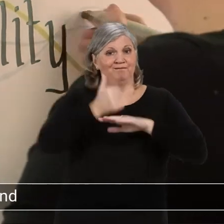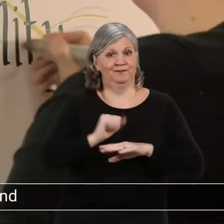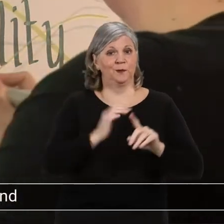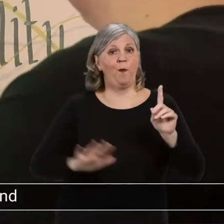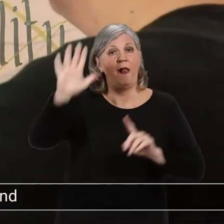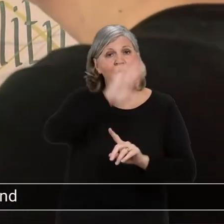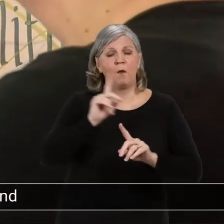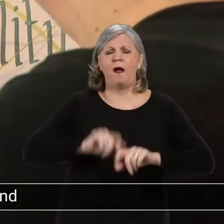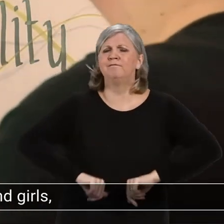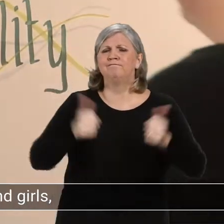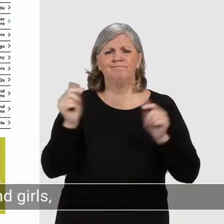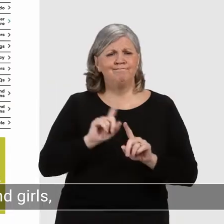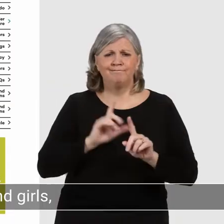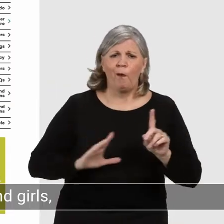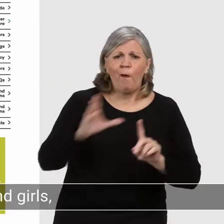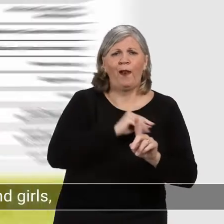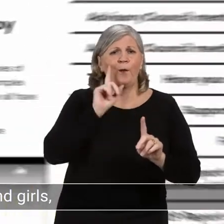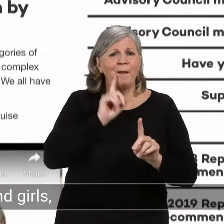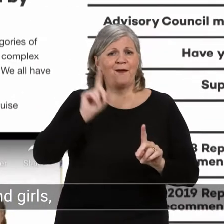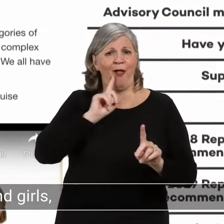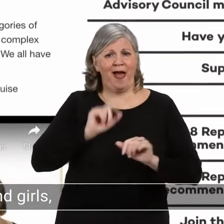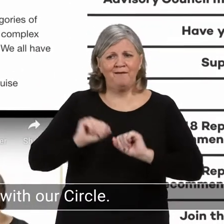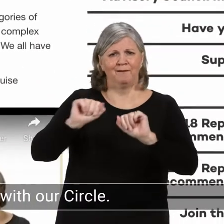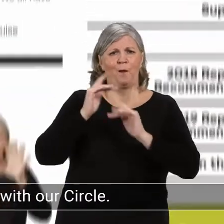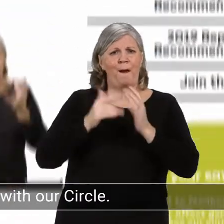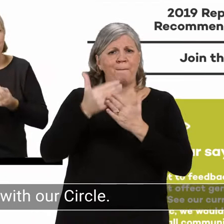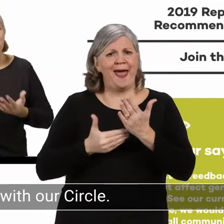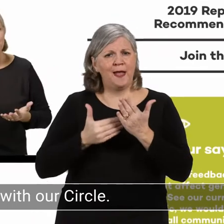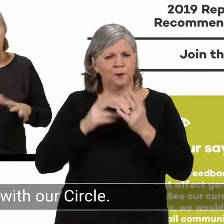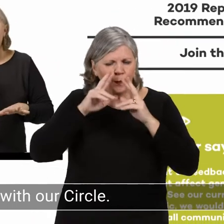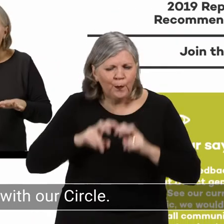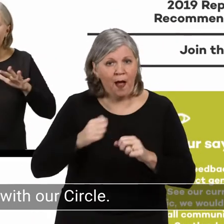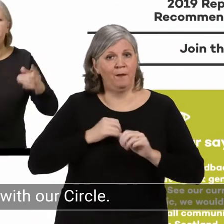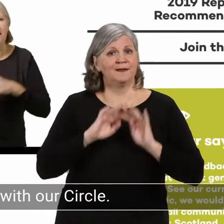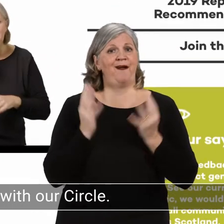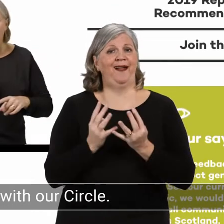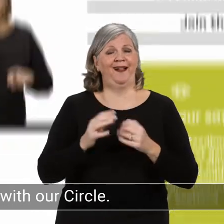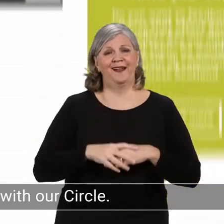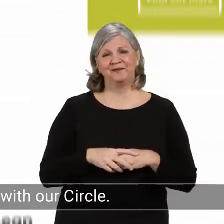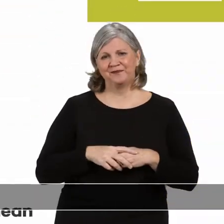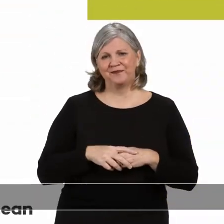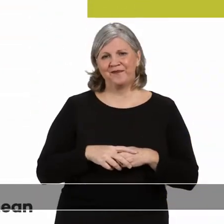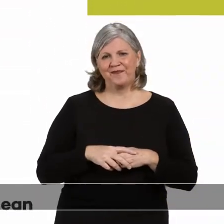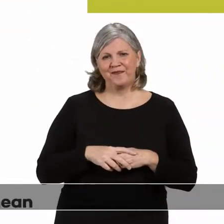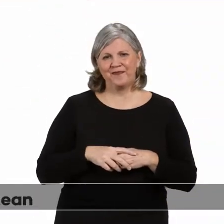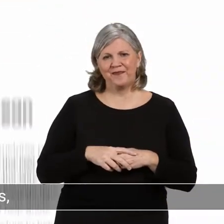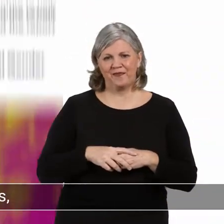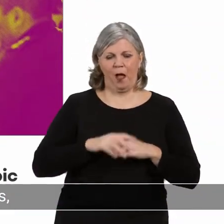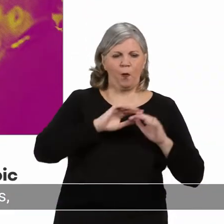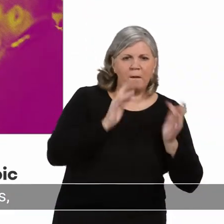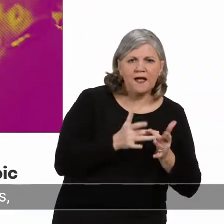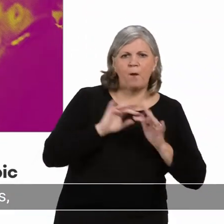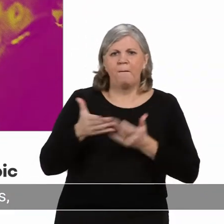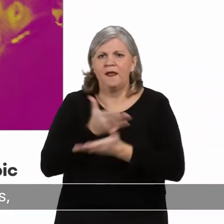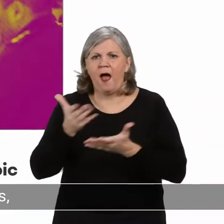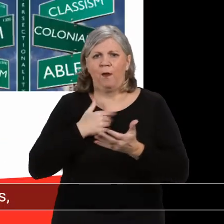architecture in Scotland, one which works for all women and girls, with a dedicated webpage to explore this with our Circle. In